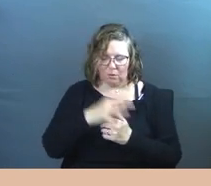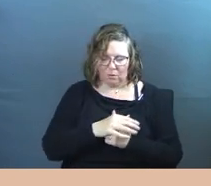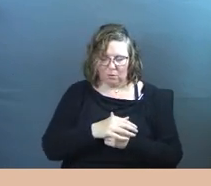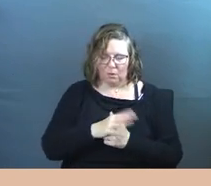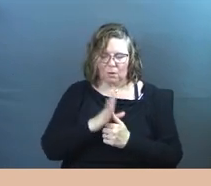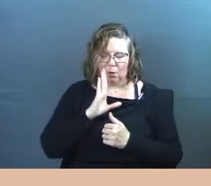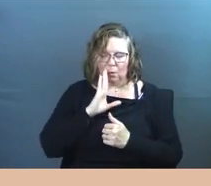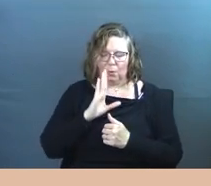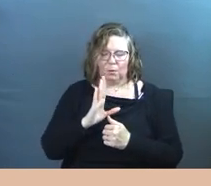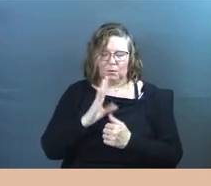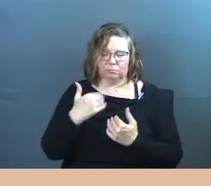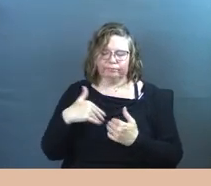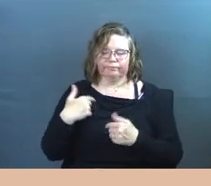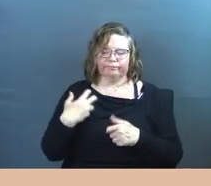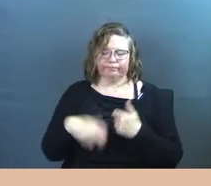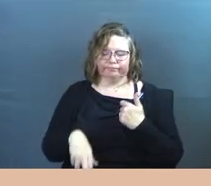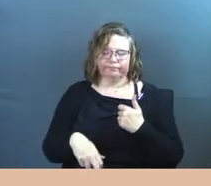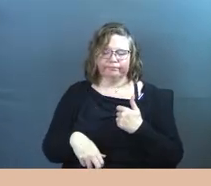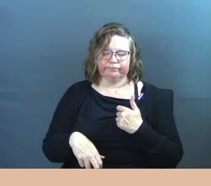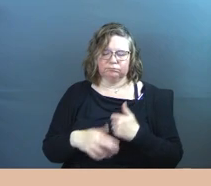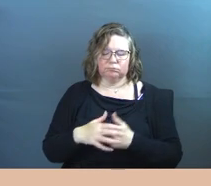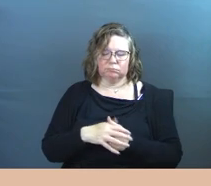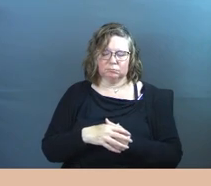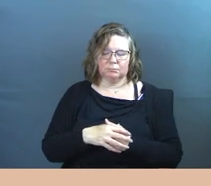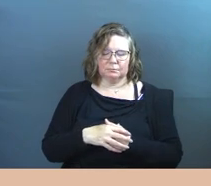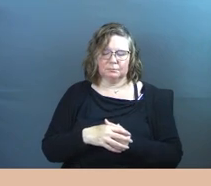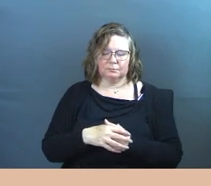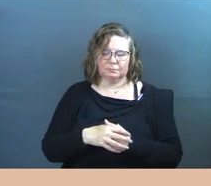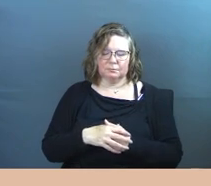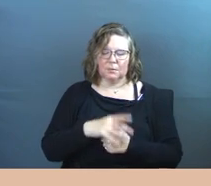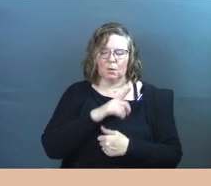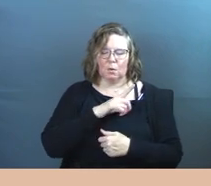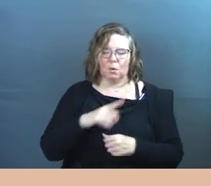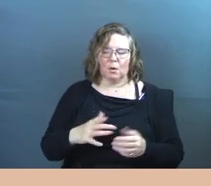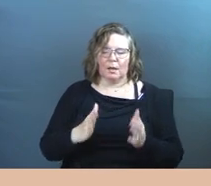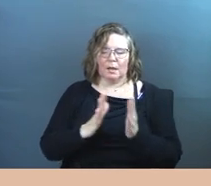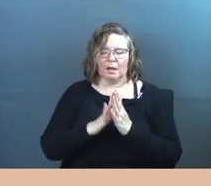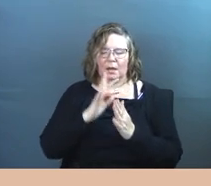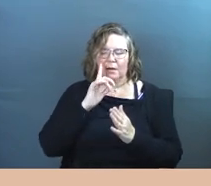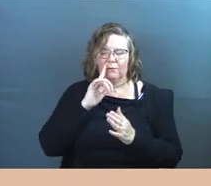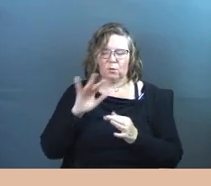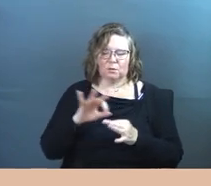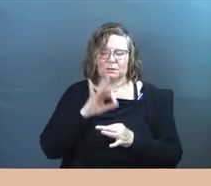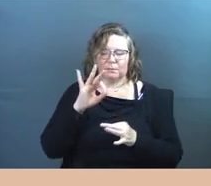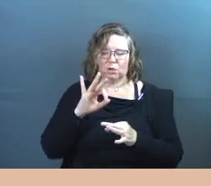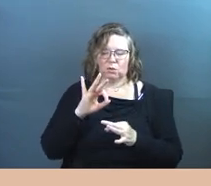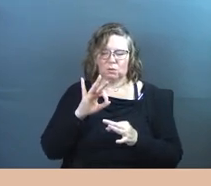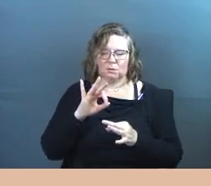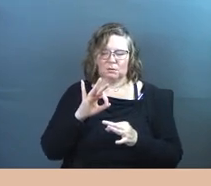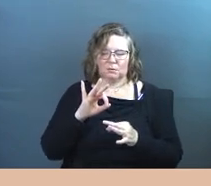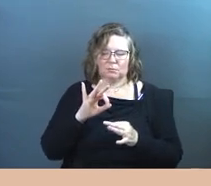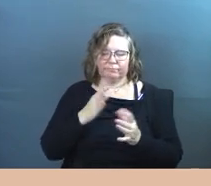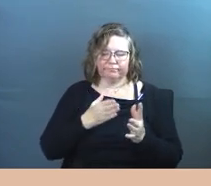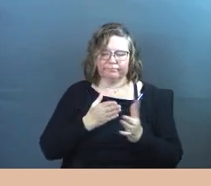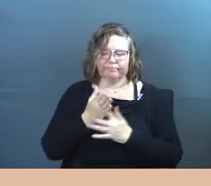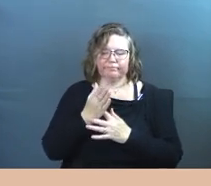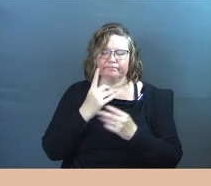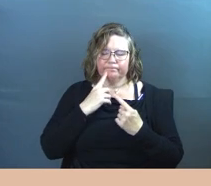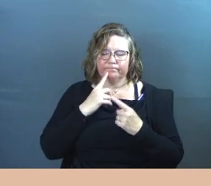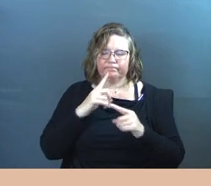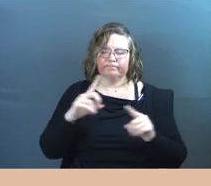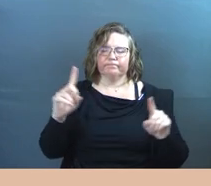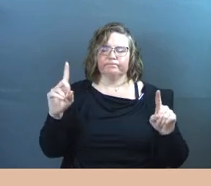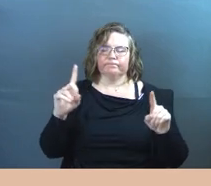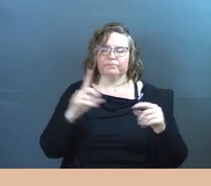will be a difficult stretch. Lord, I ask for spiritual breakthrough, for the